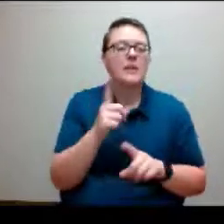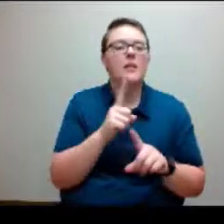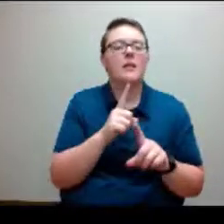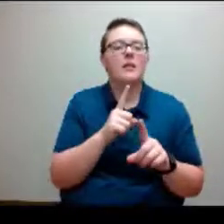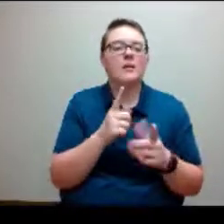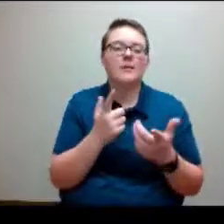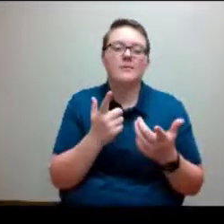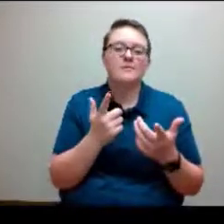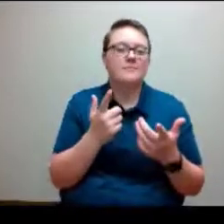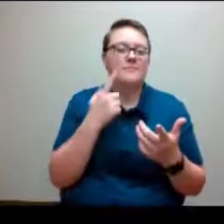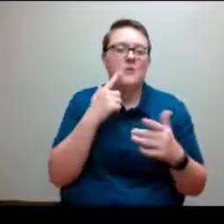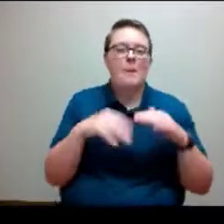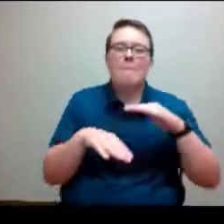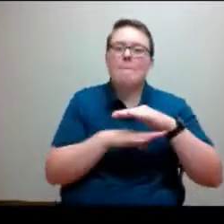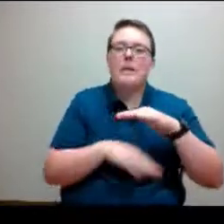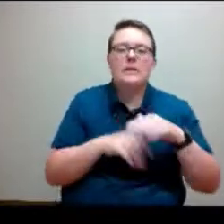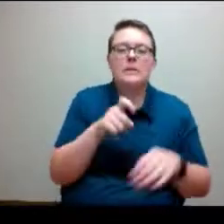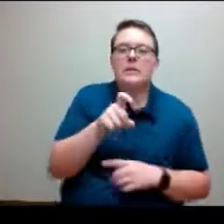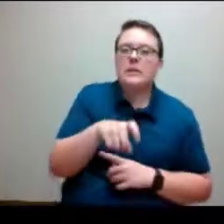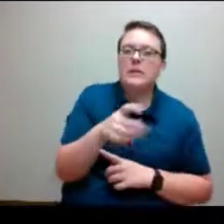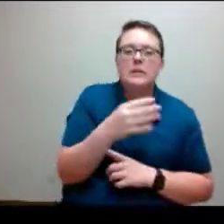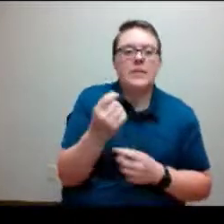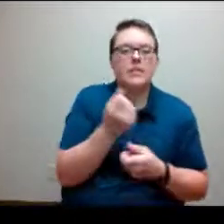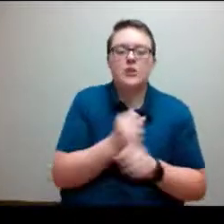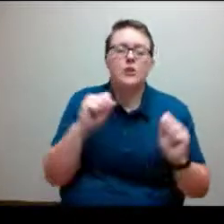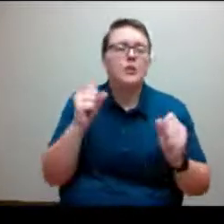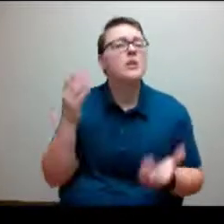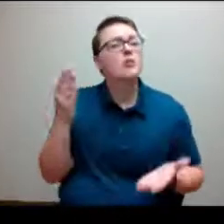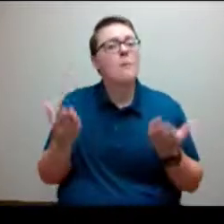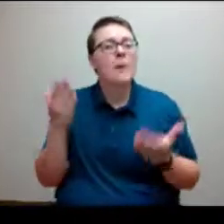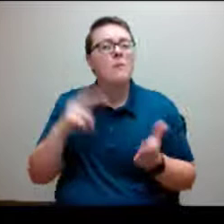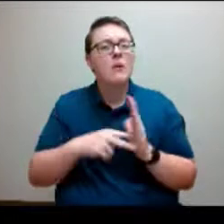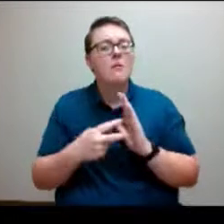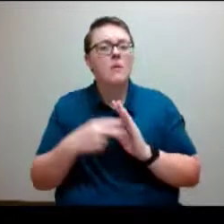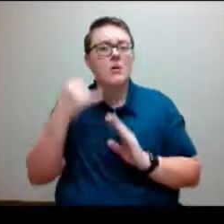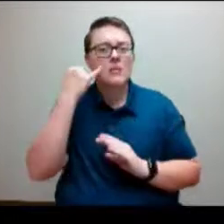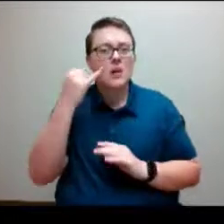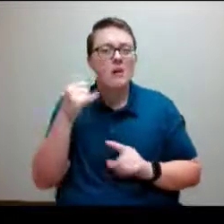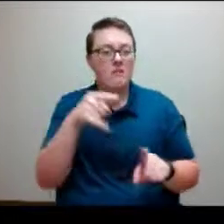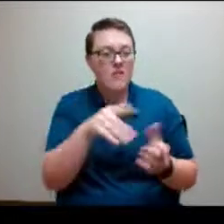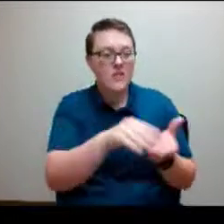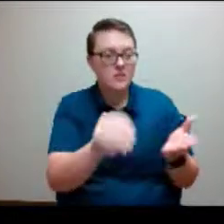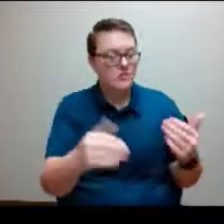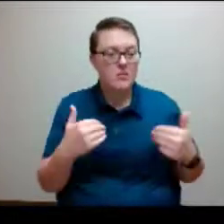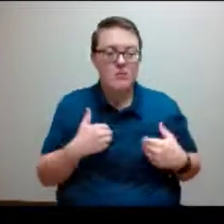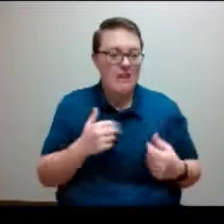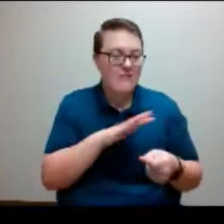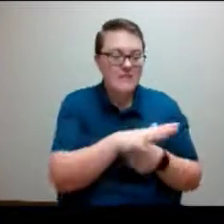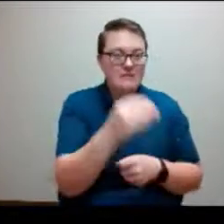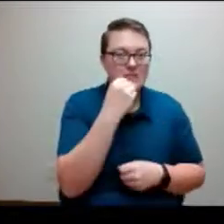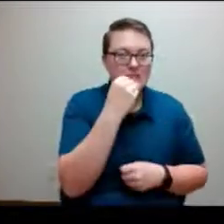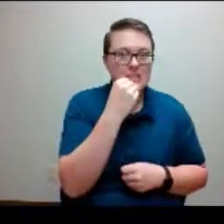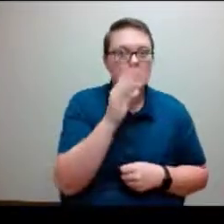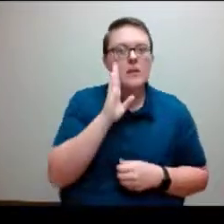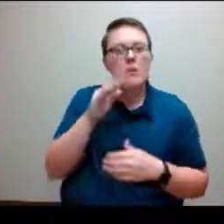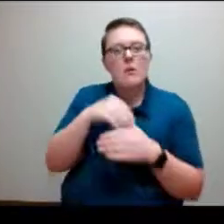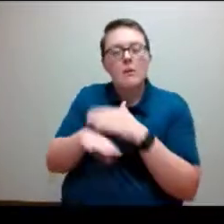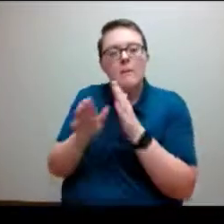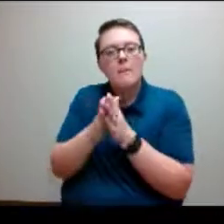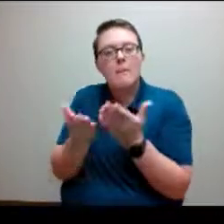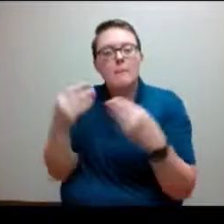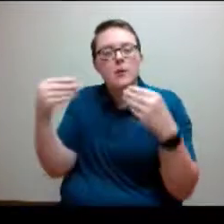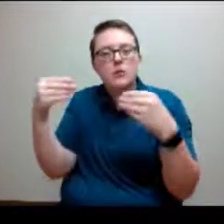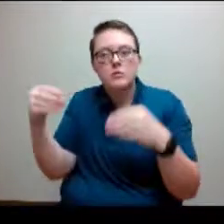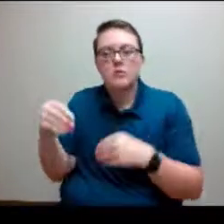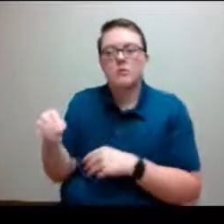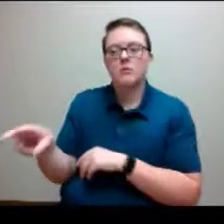needs and security. So students who maybe don't have enough to eat, stealing from the bookstore, don't have the school supplies, so they steal from a classmate, things of that